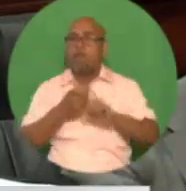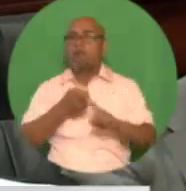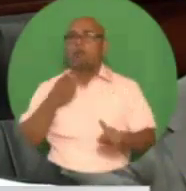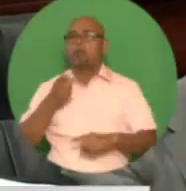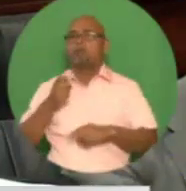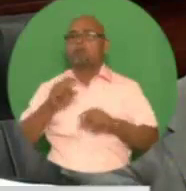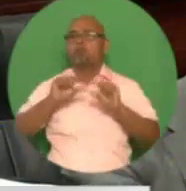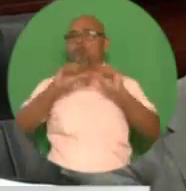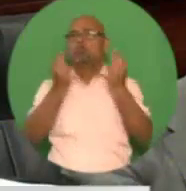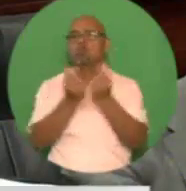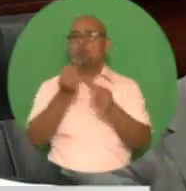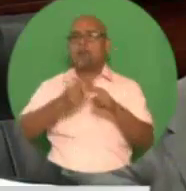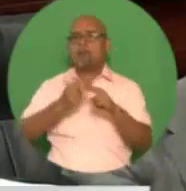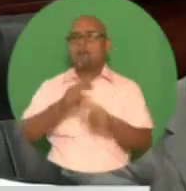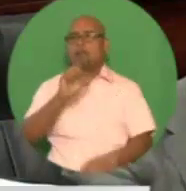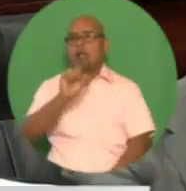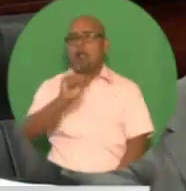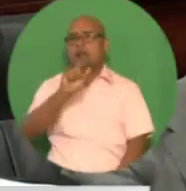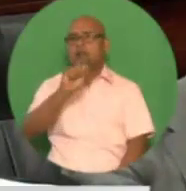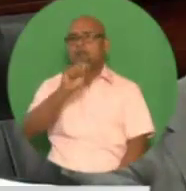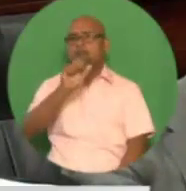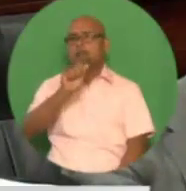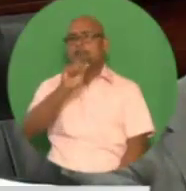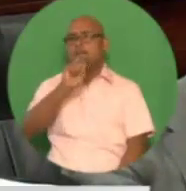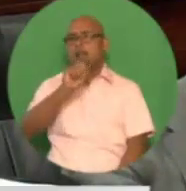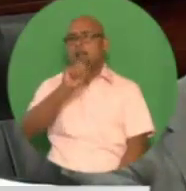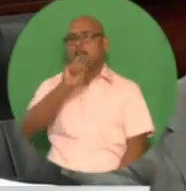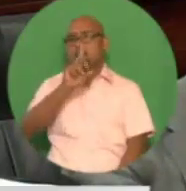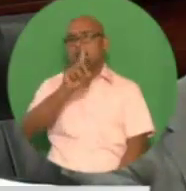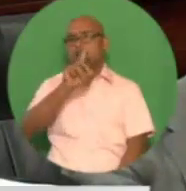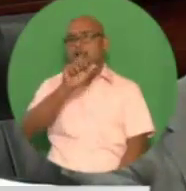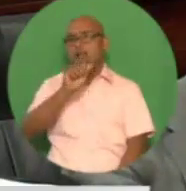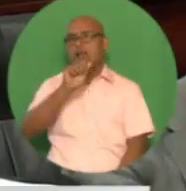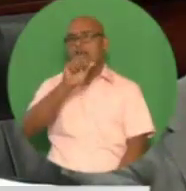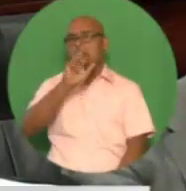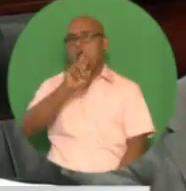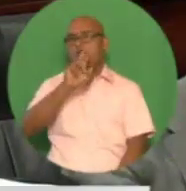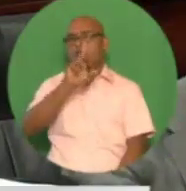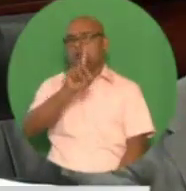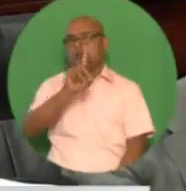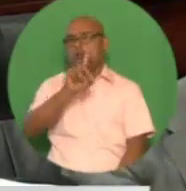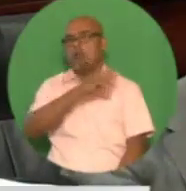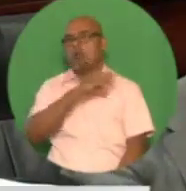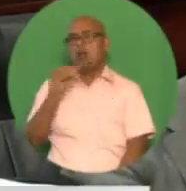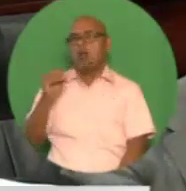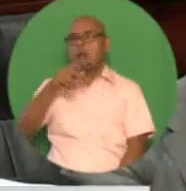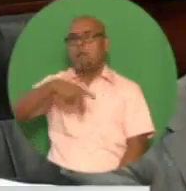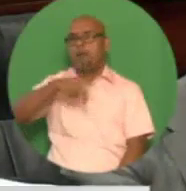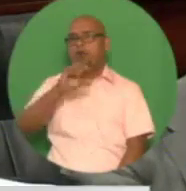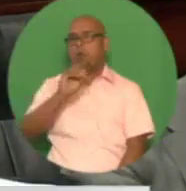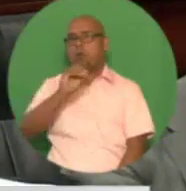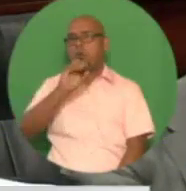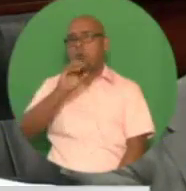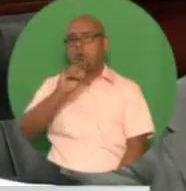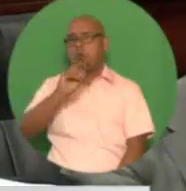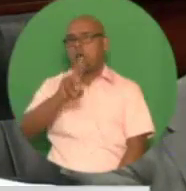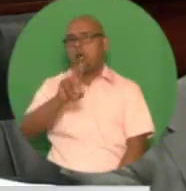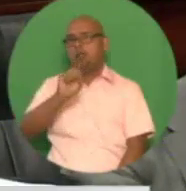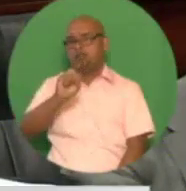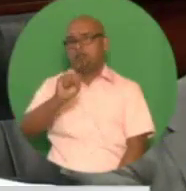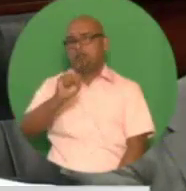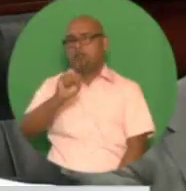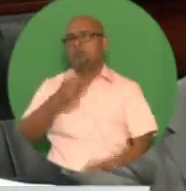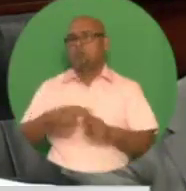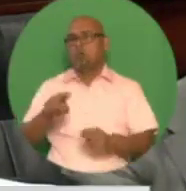International Ratings Agency, was consistent with our own technical appraisal. In fact, the agency envisaged a mild